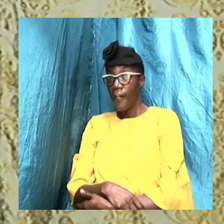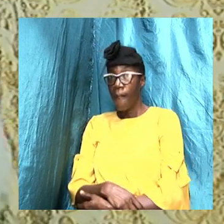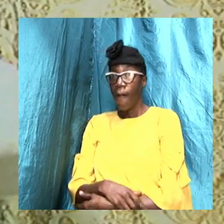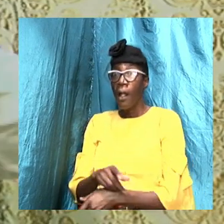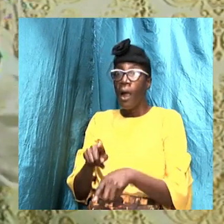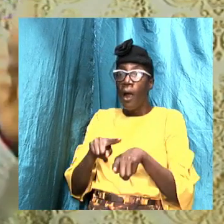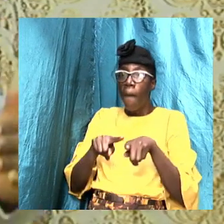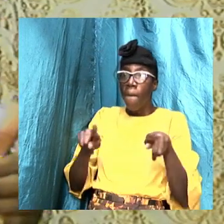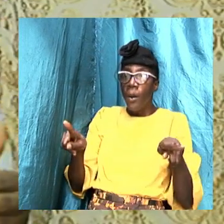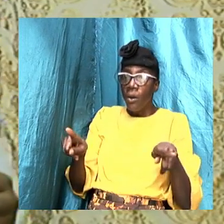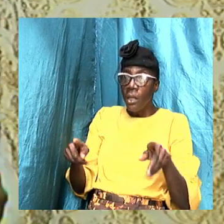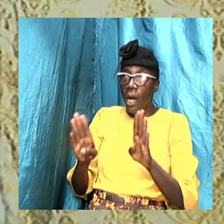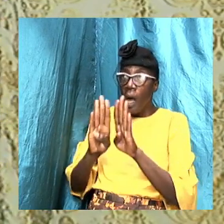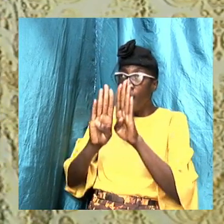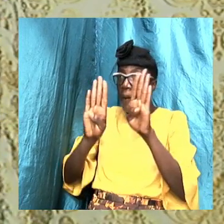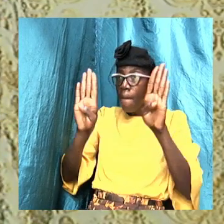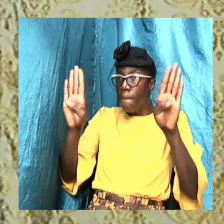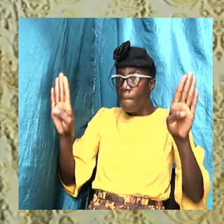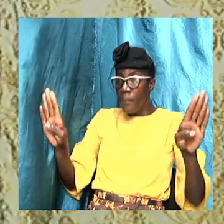But on the bigger side,